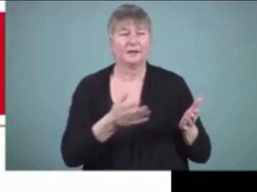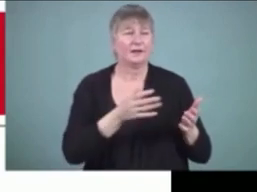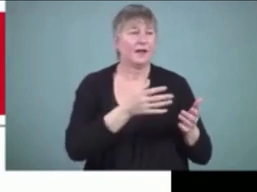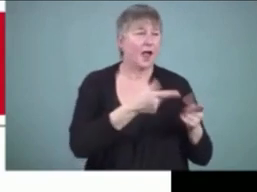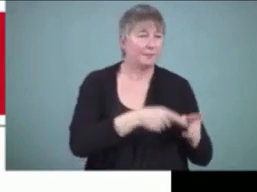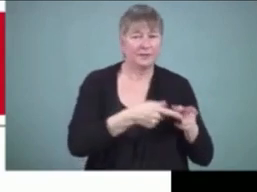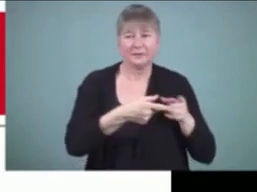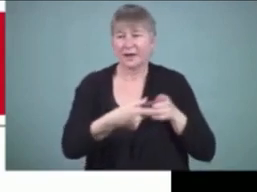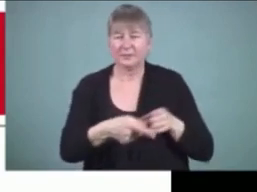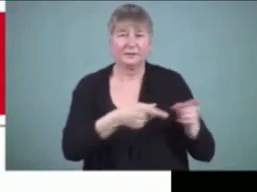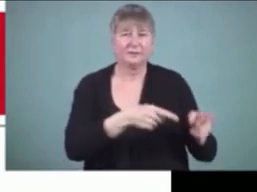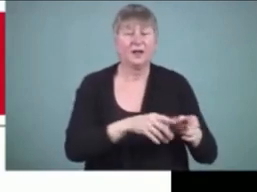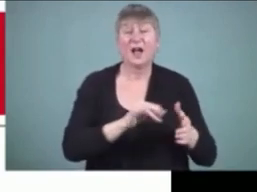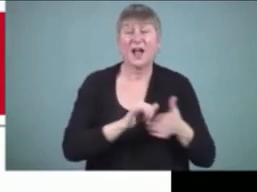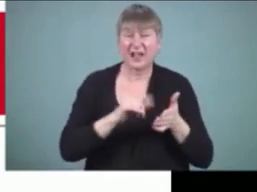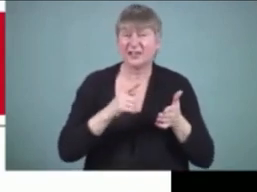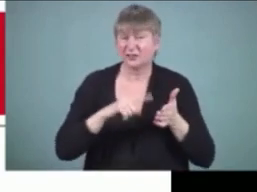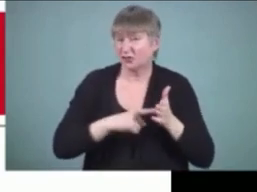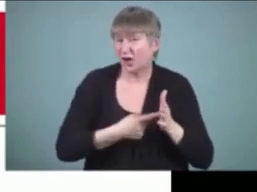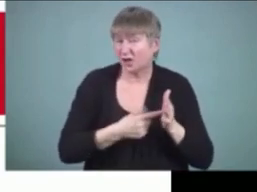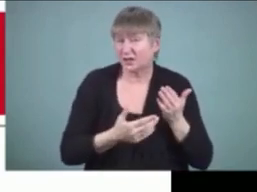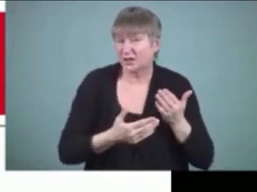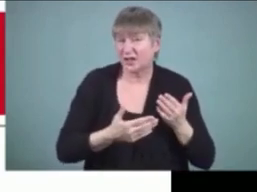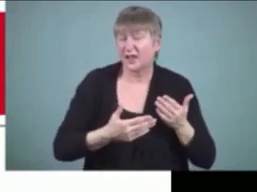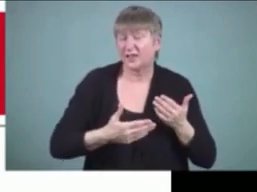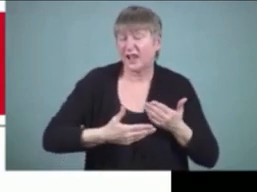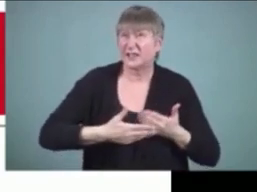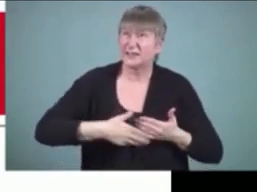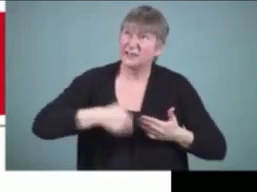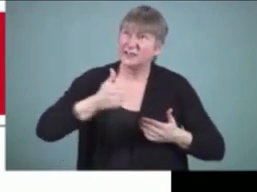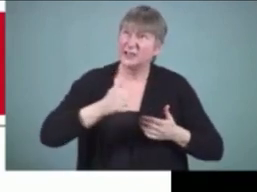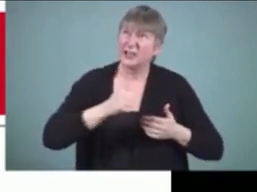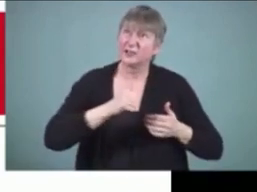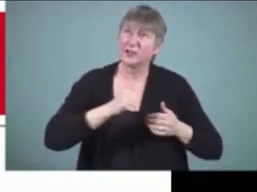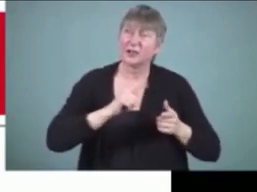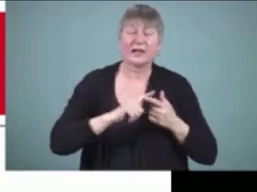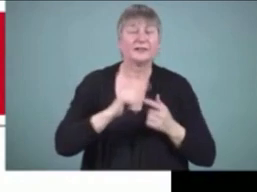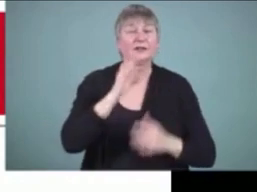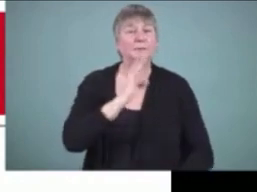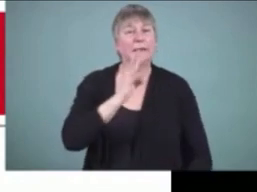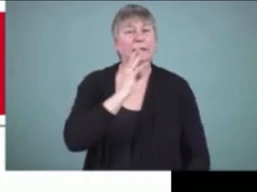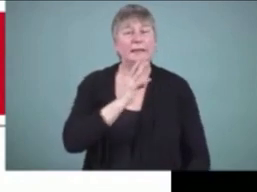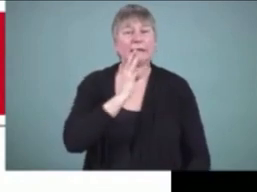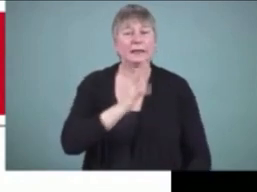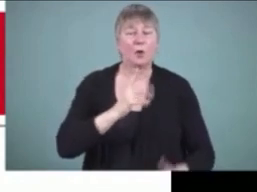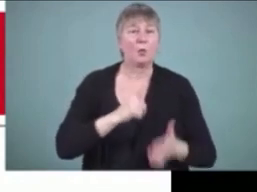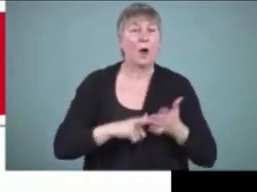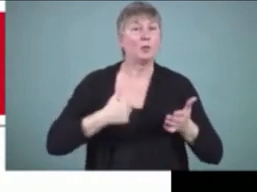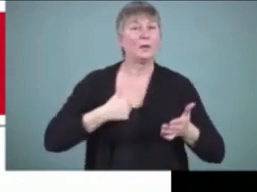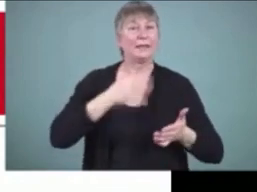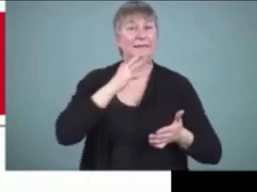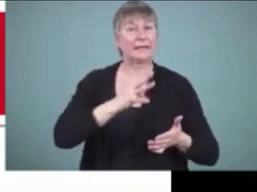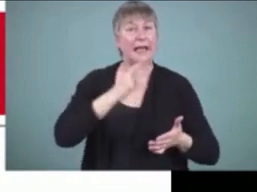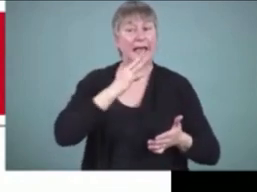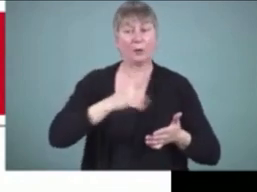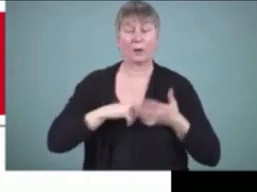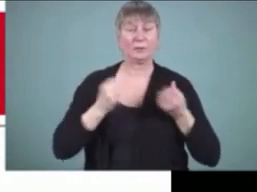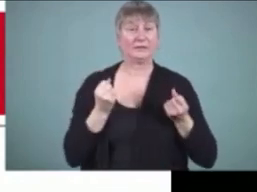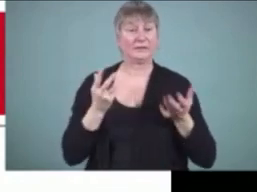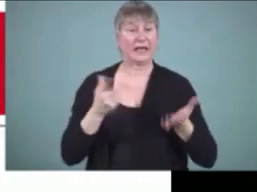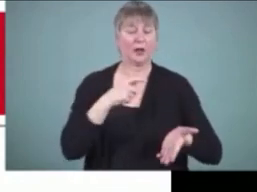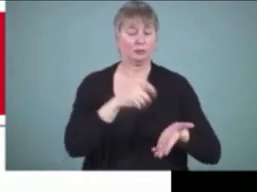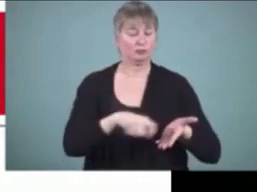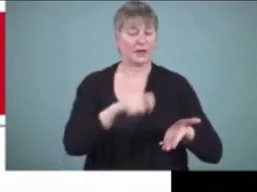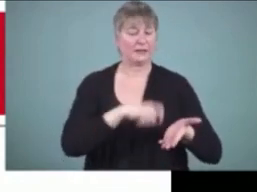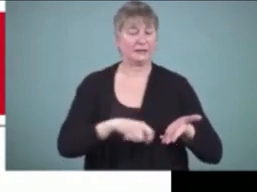because it's the more natural transition from spoken to written language we write down what we say so in the next example